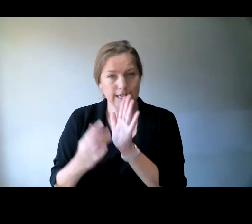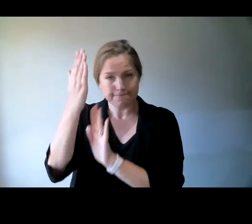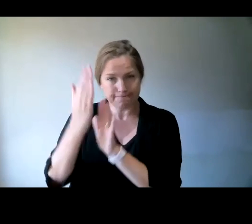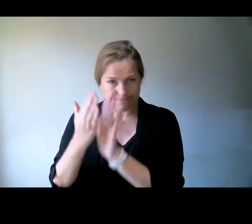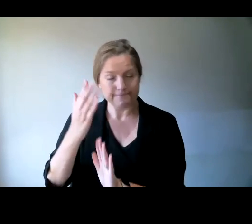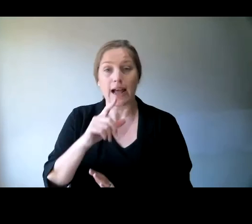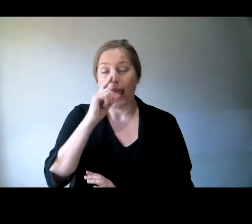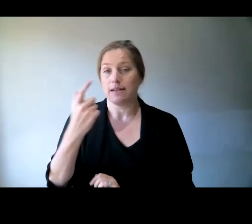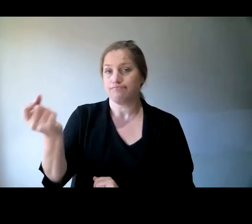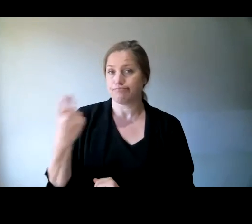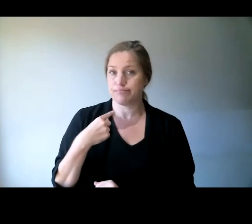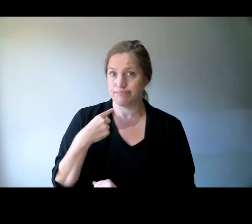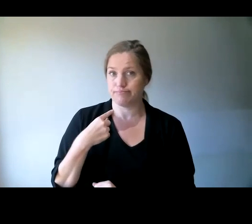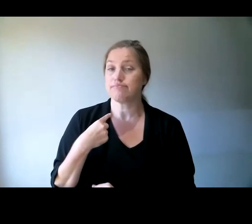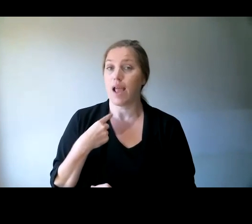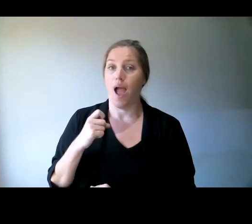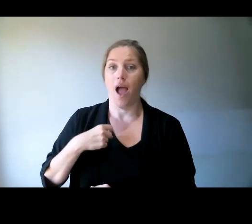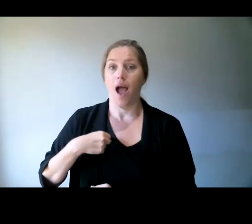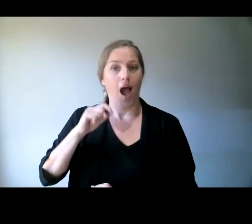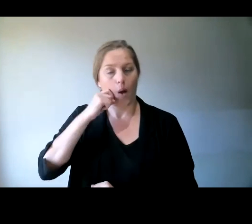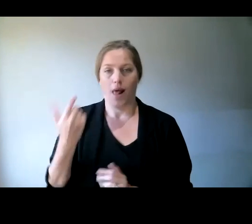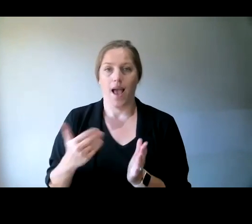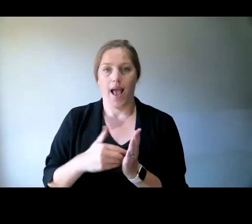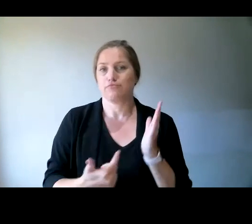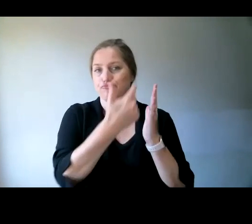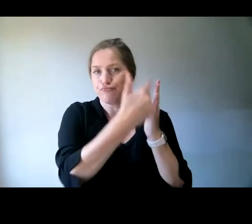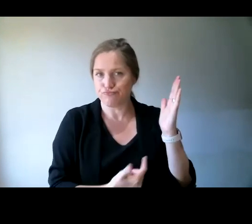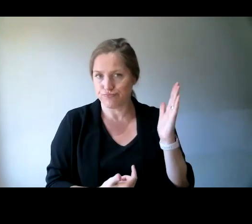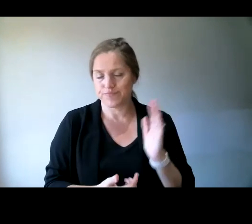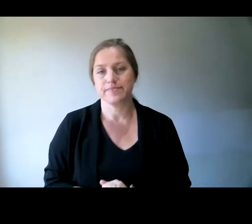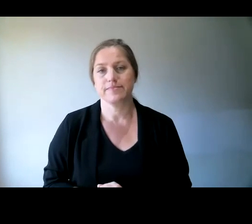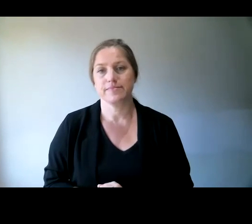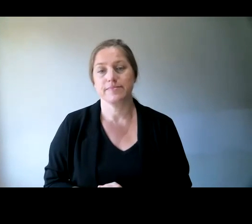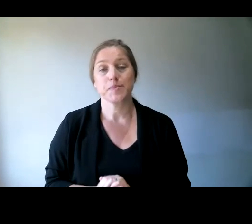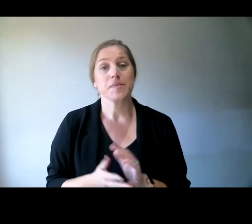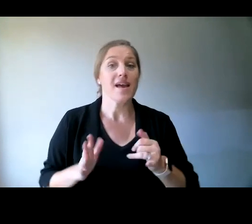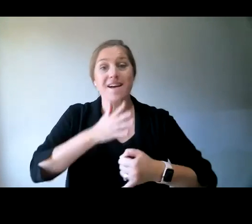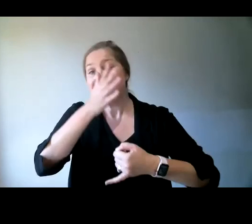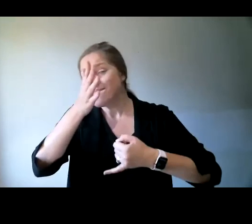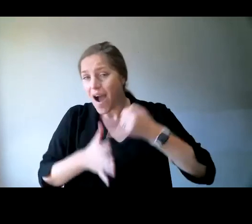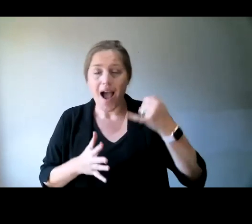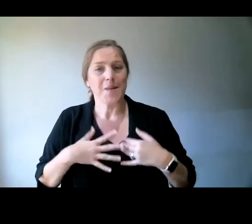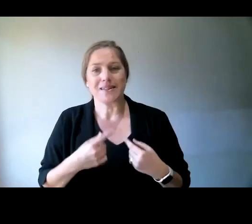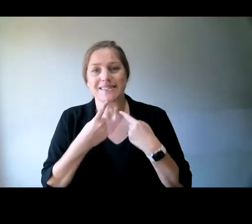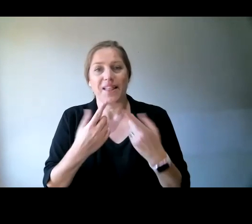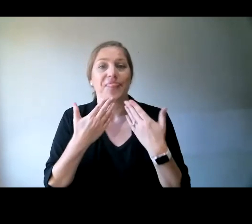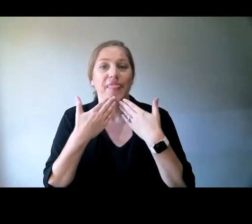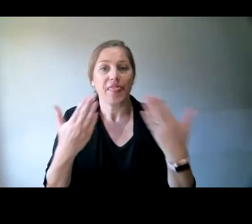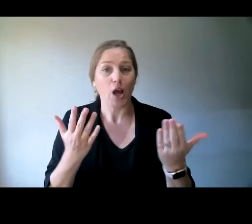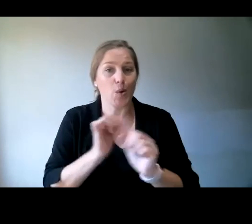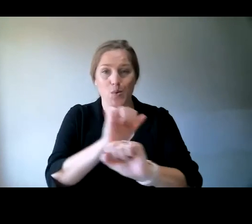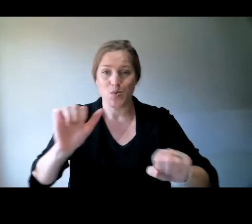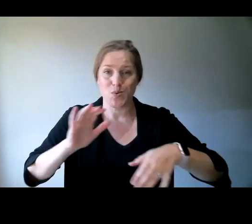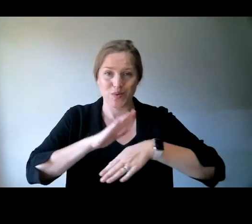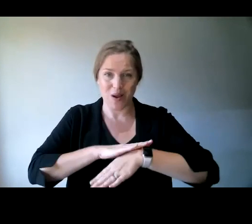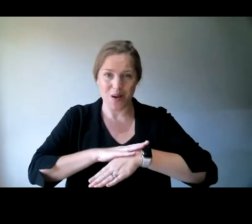And finally, I have a lot of thank yous to get through. So, to all of our amazing audience members for your time, I'm really